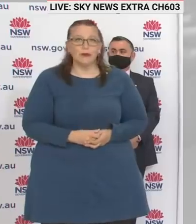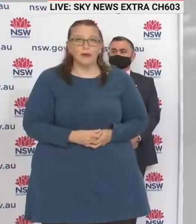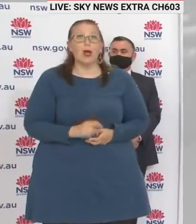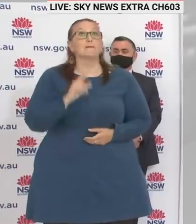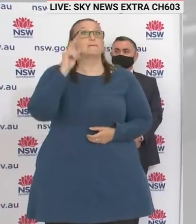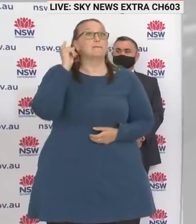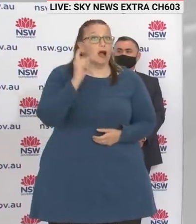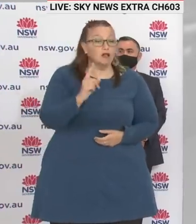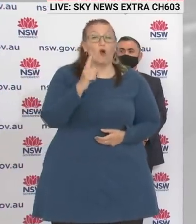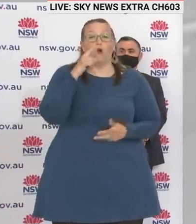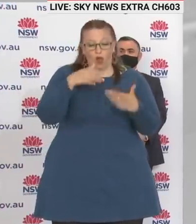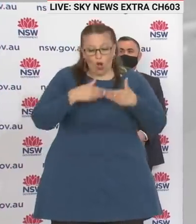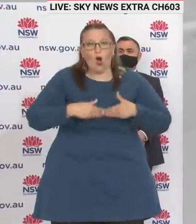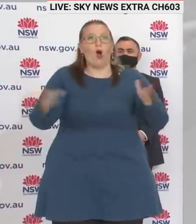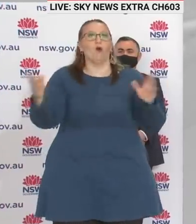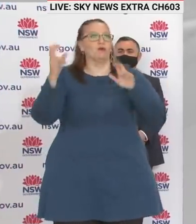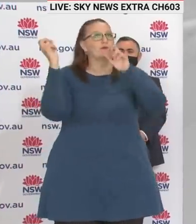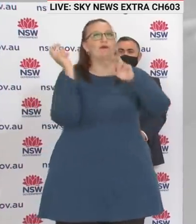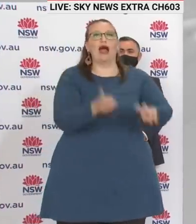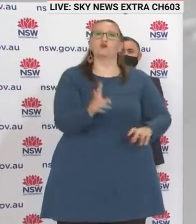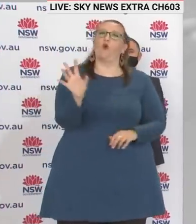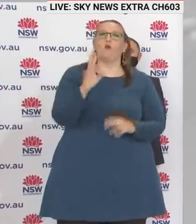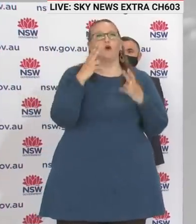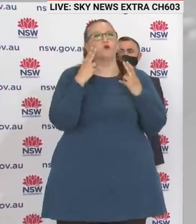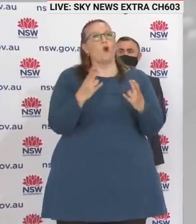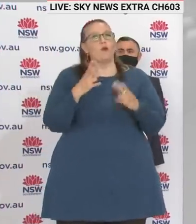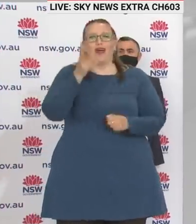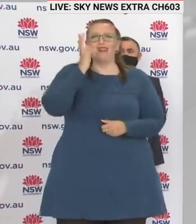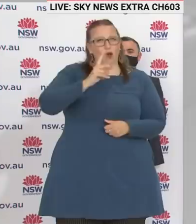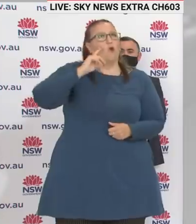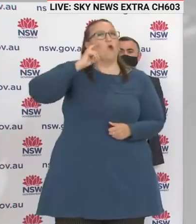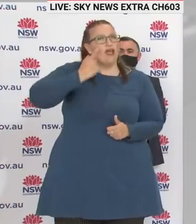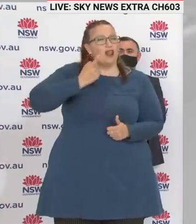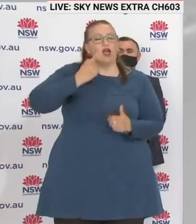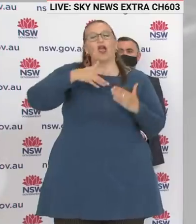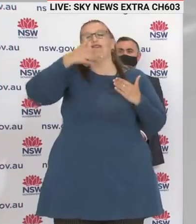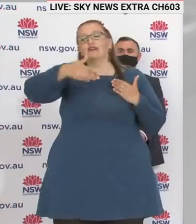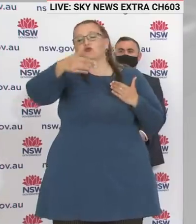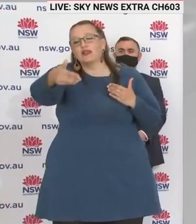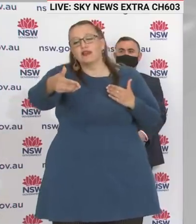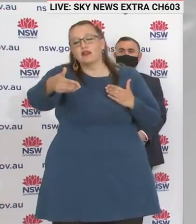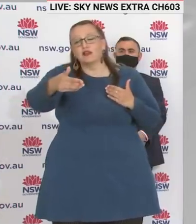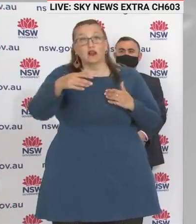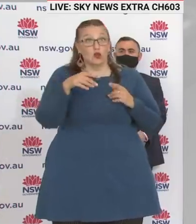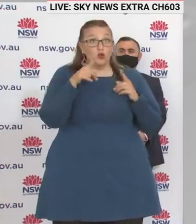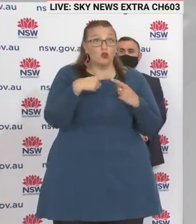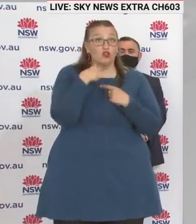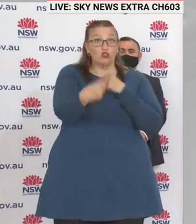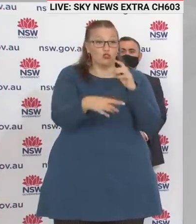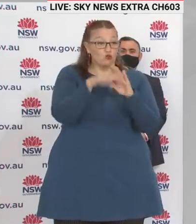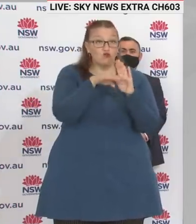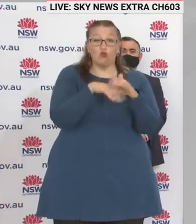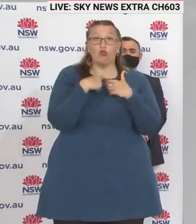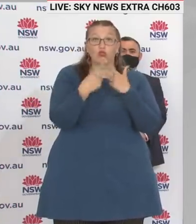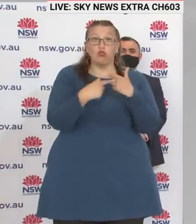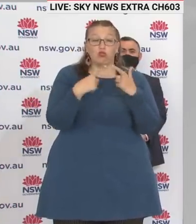that at the end of this difficult time, there'll be a time again when we live freely. But that will take longer if people continue to do the wrong